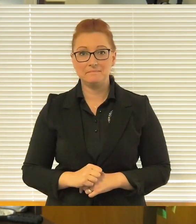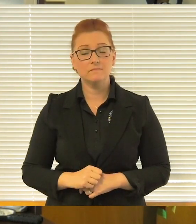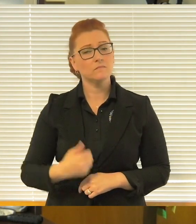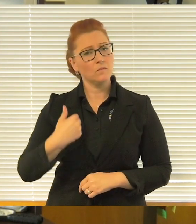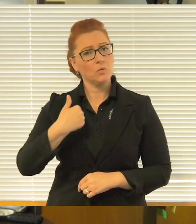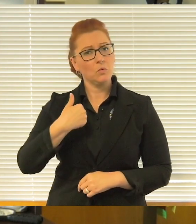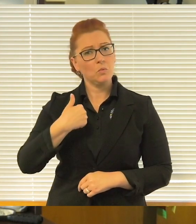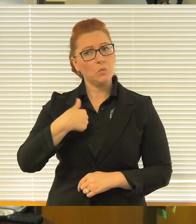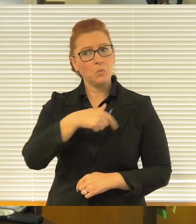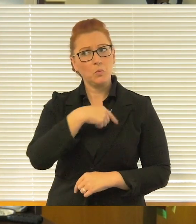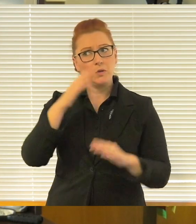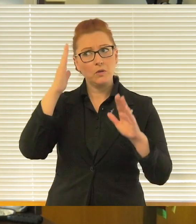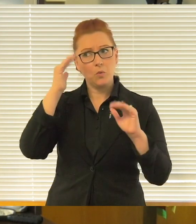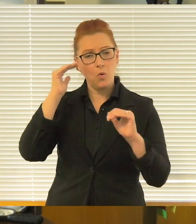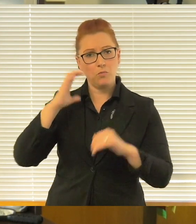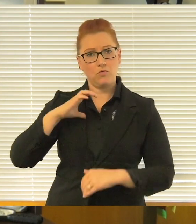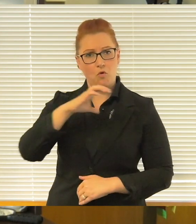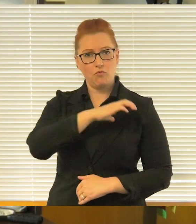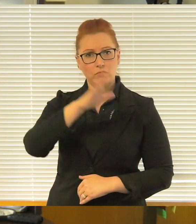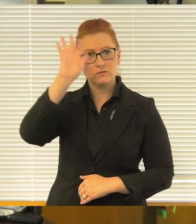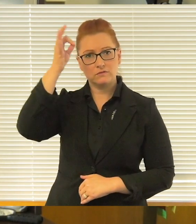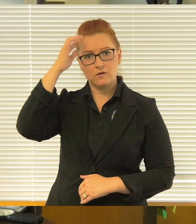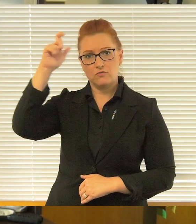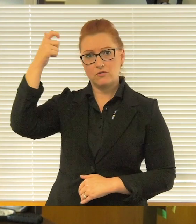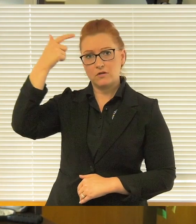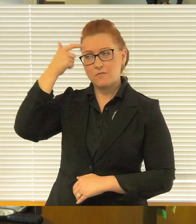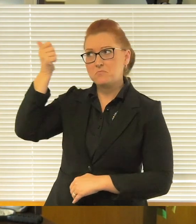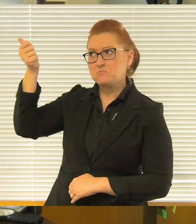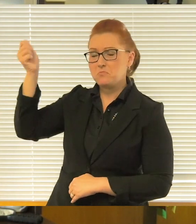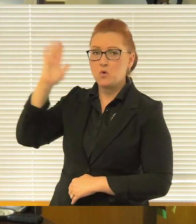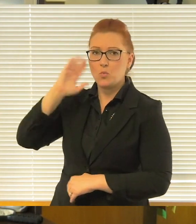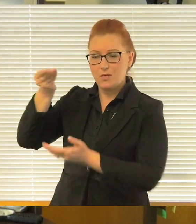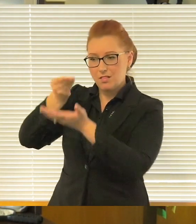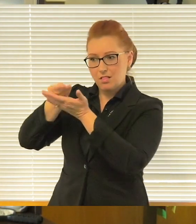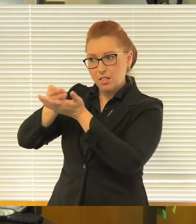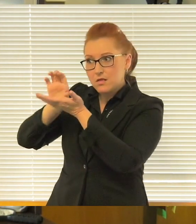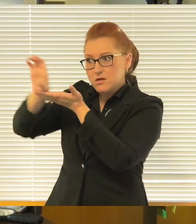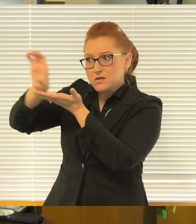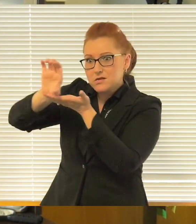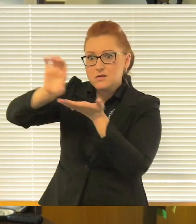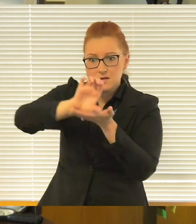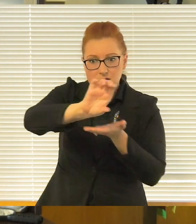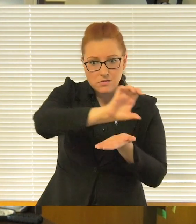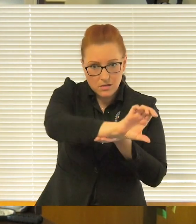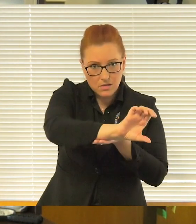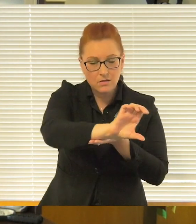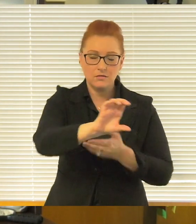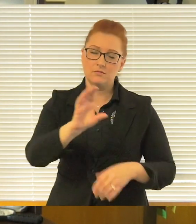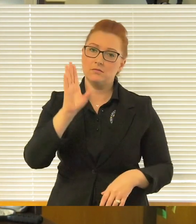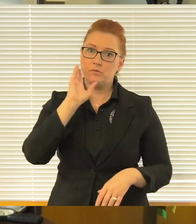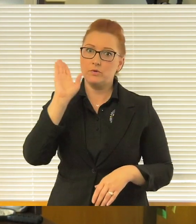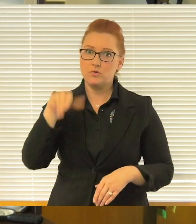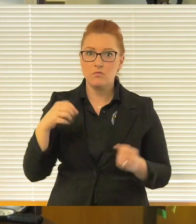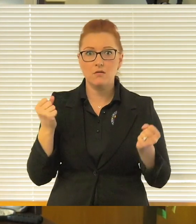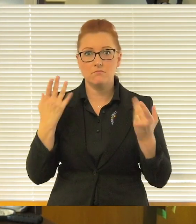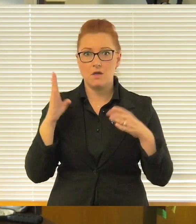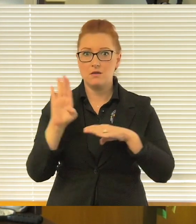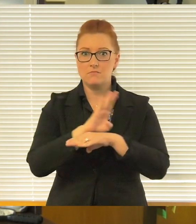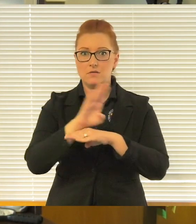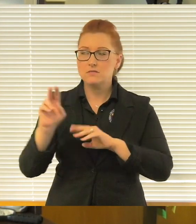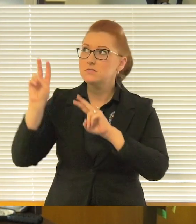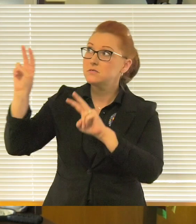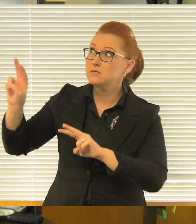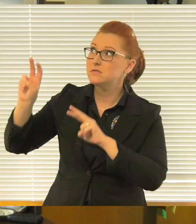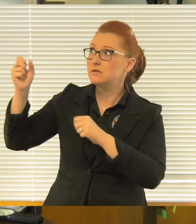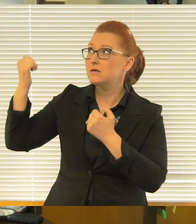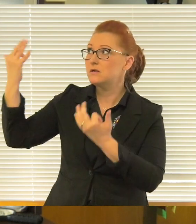invest more funding into the Small Business Administration loans on the federal level, we know there are many businesses